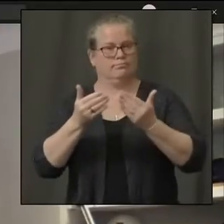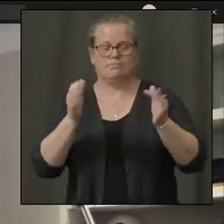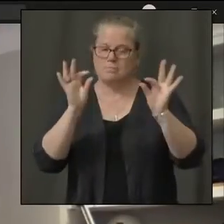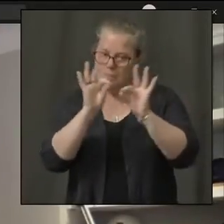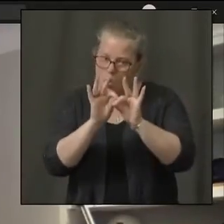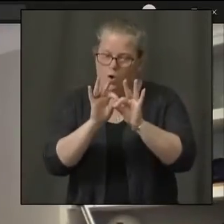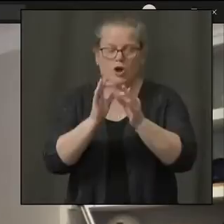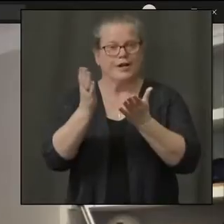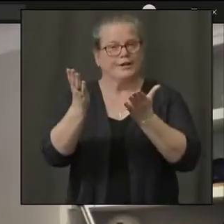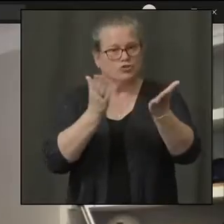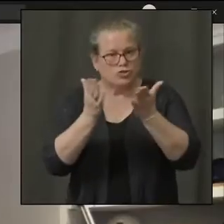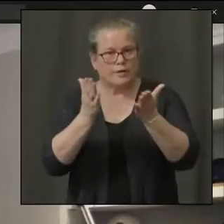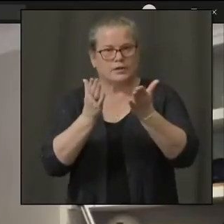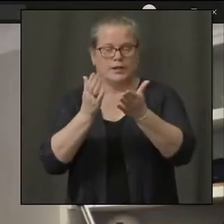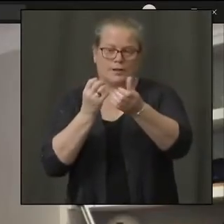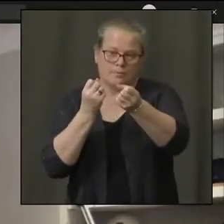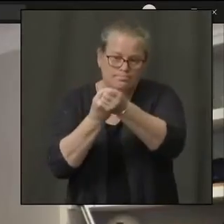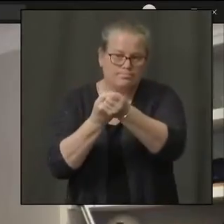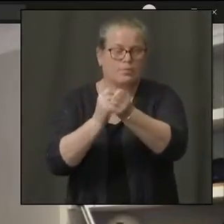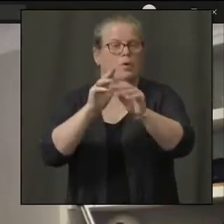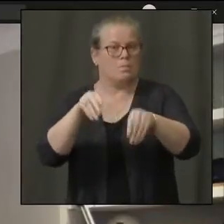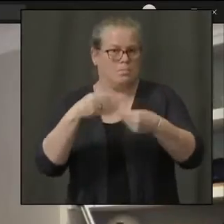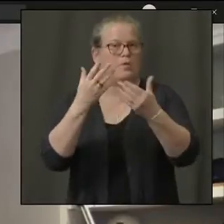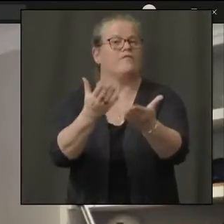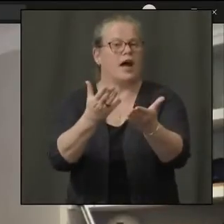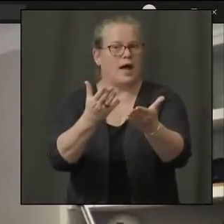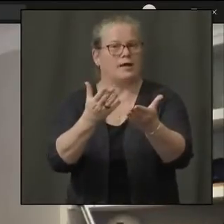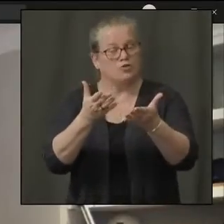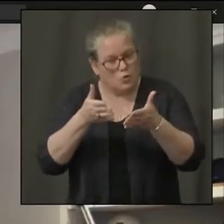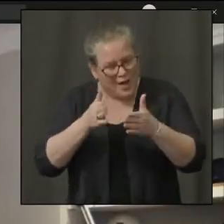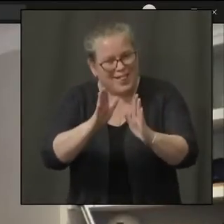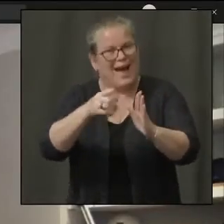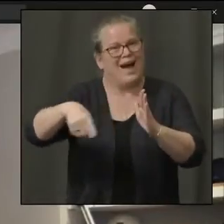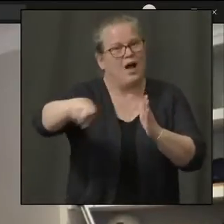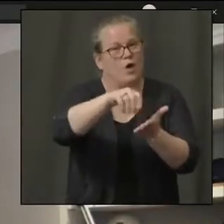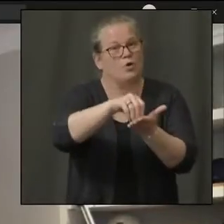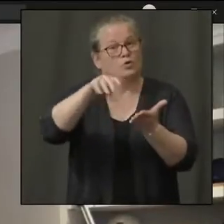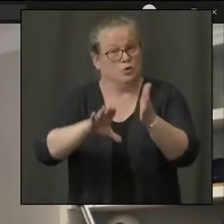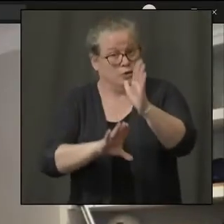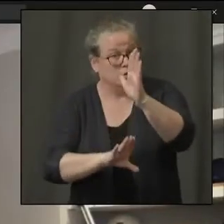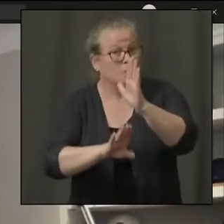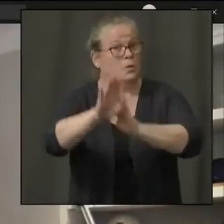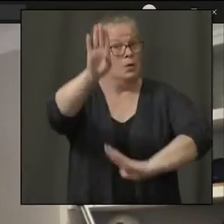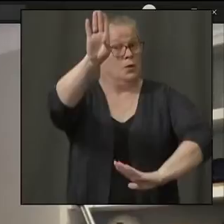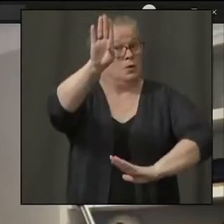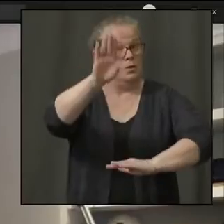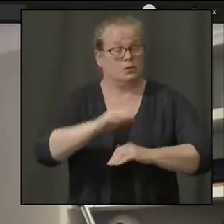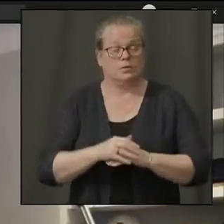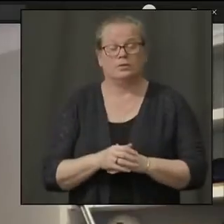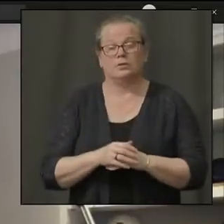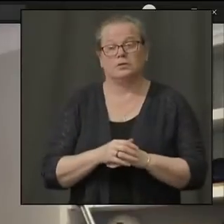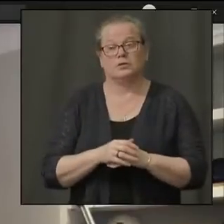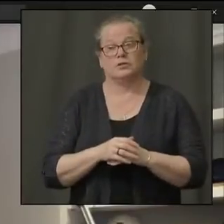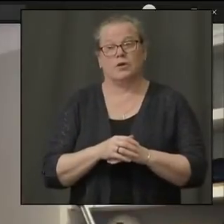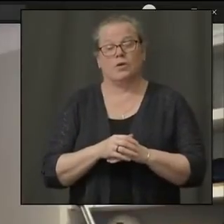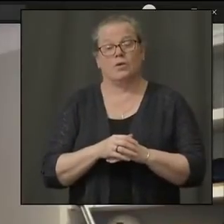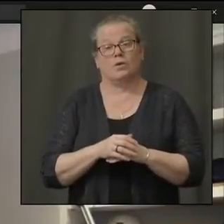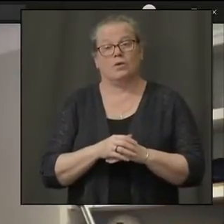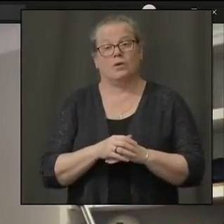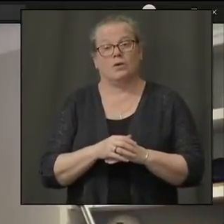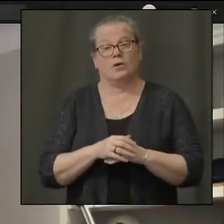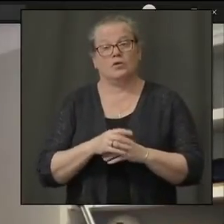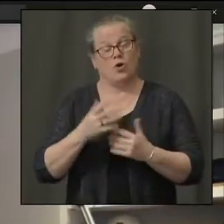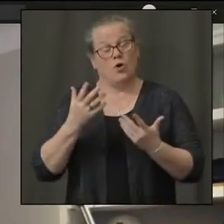services they need to be able to thrive. And so as we are considering going back to